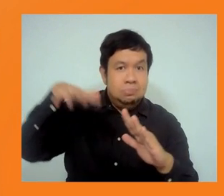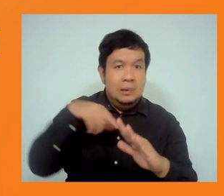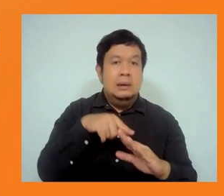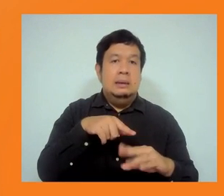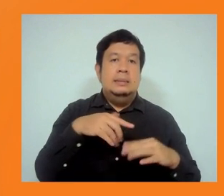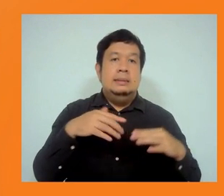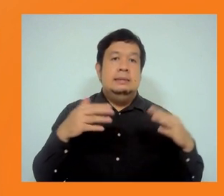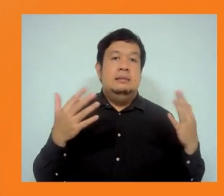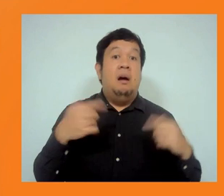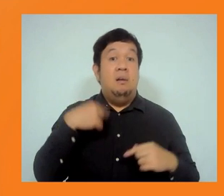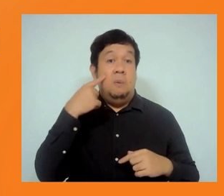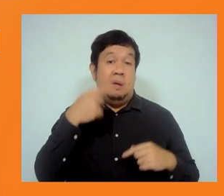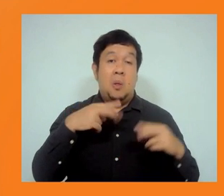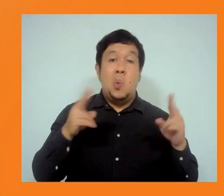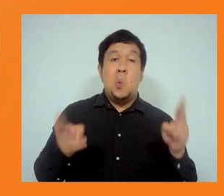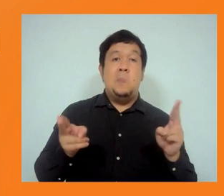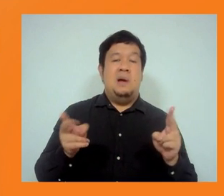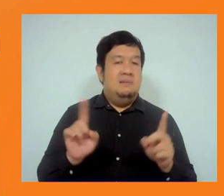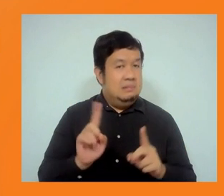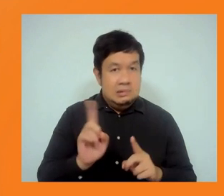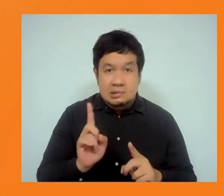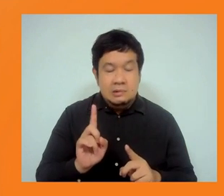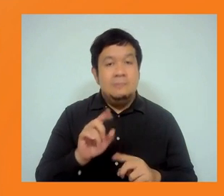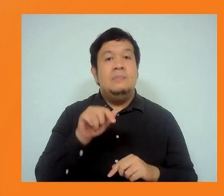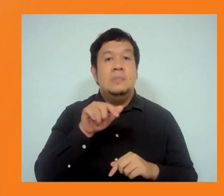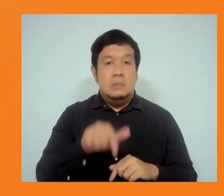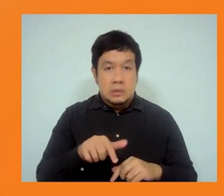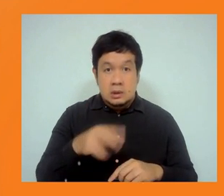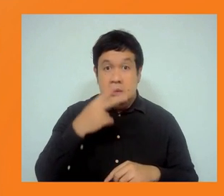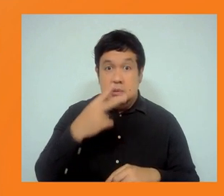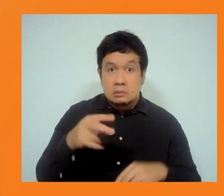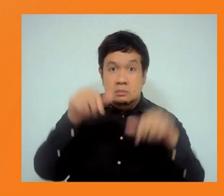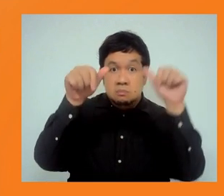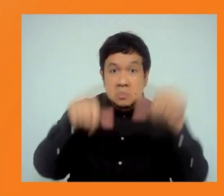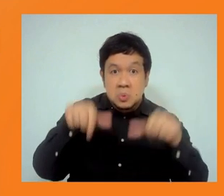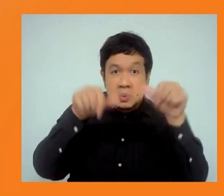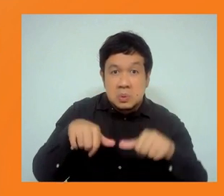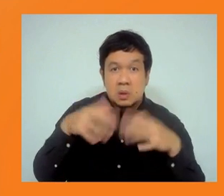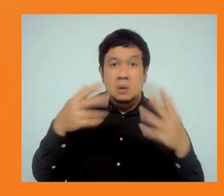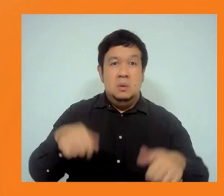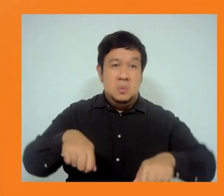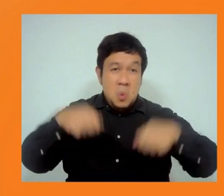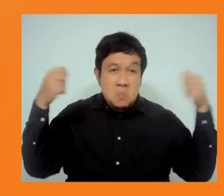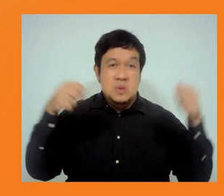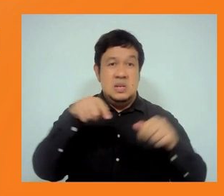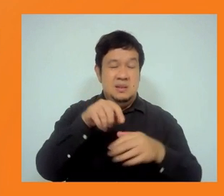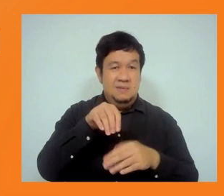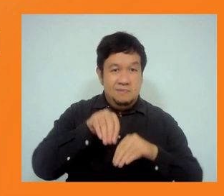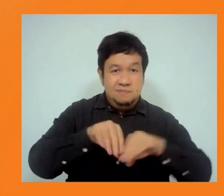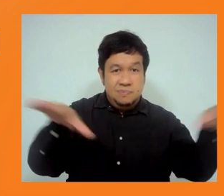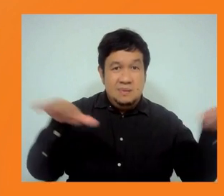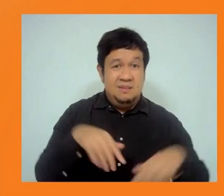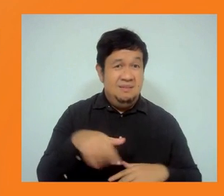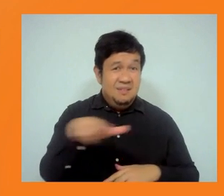newspapers. Why have we not complained yet? We have brought out a small report on this, but why have we not taken it to the ADB yet?